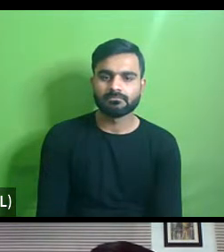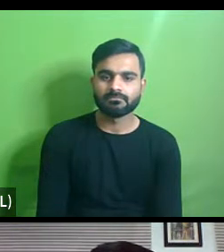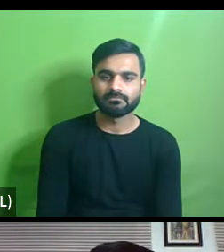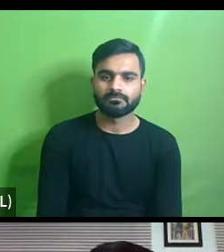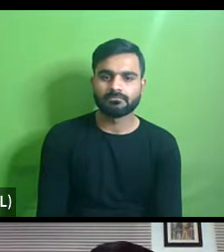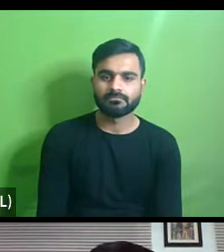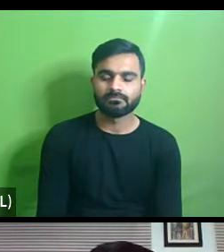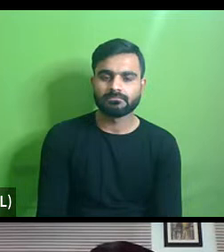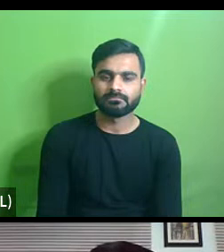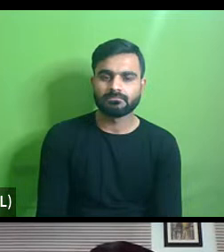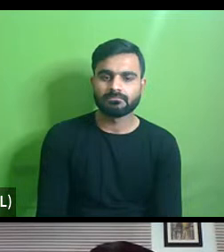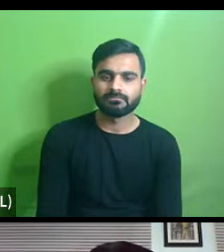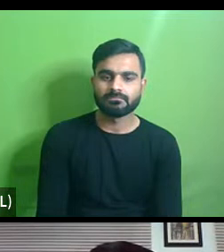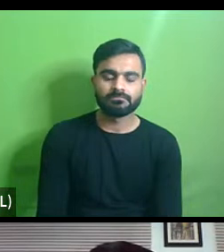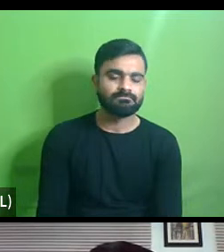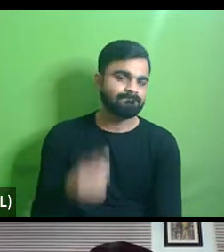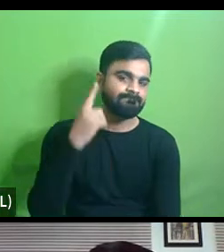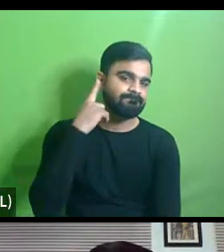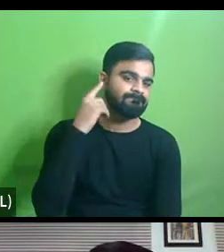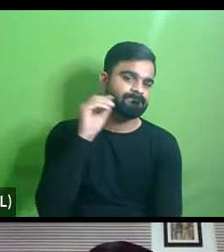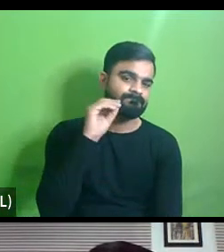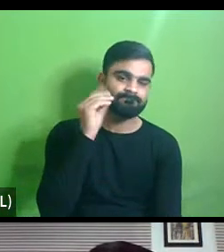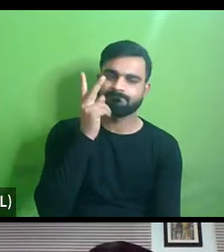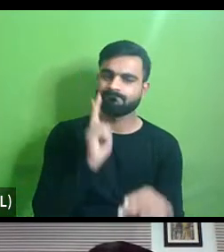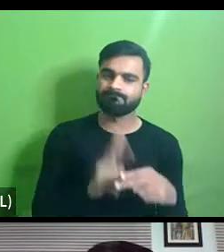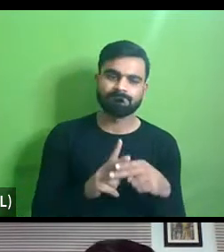ma'am we can't hear you still